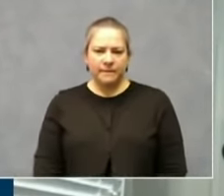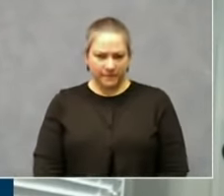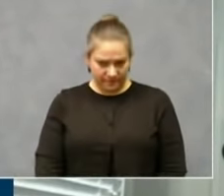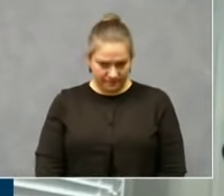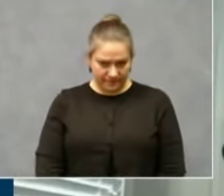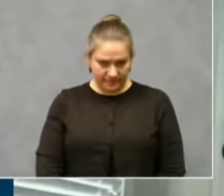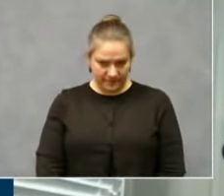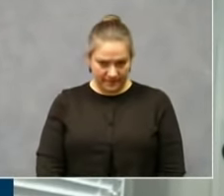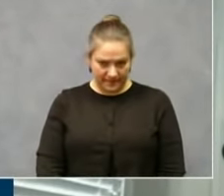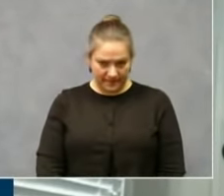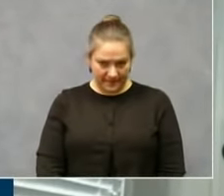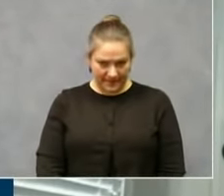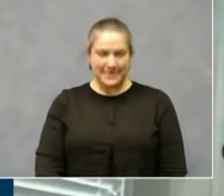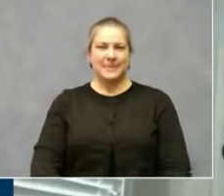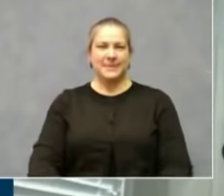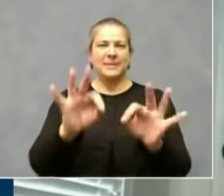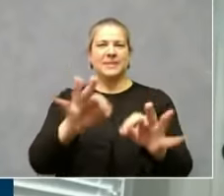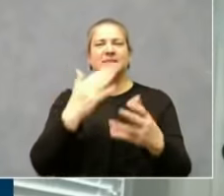Thank you, Governor.